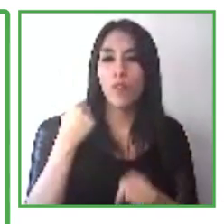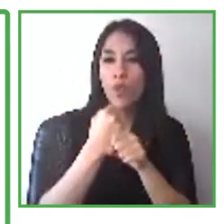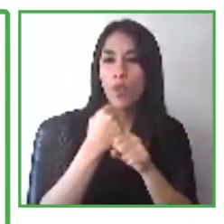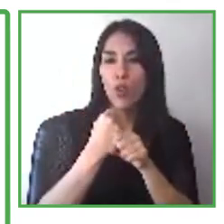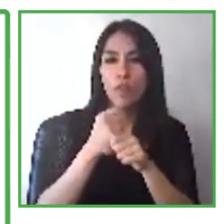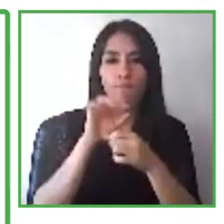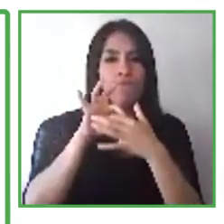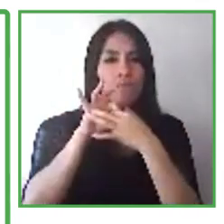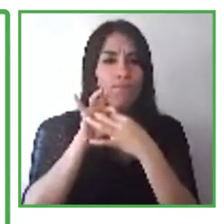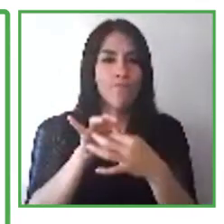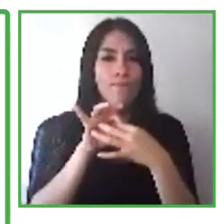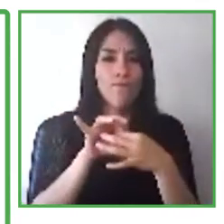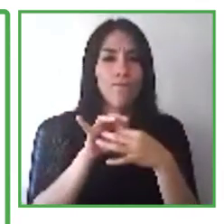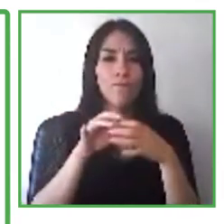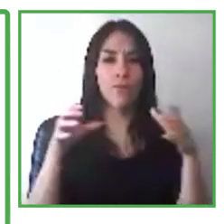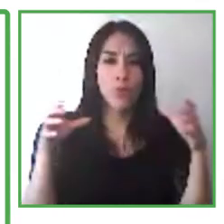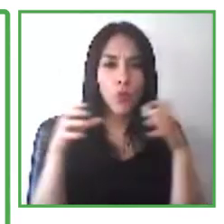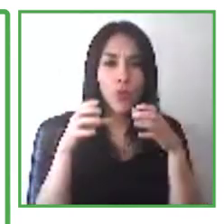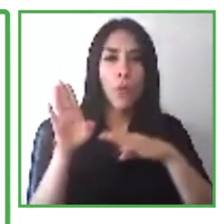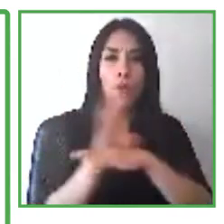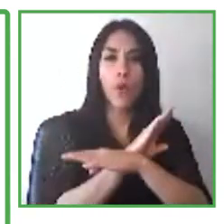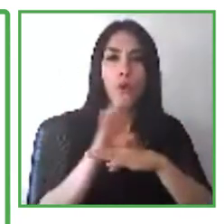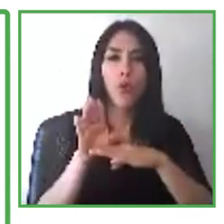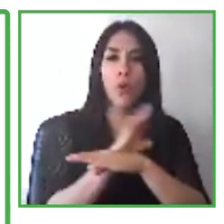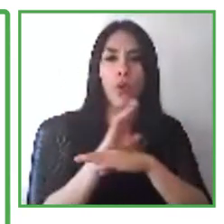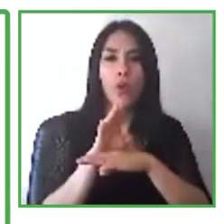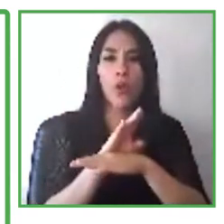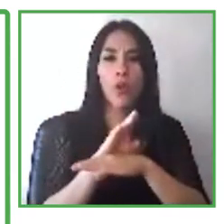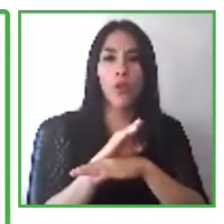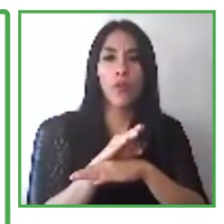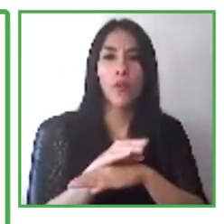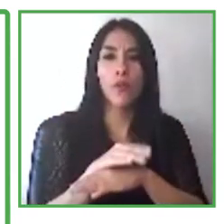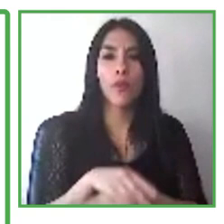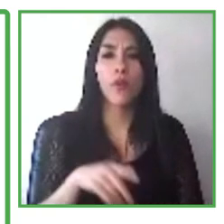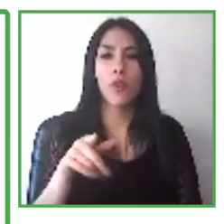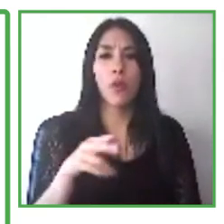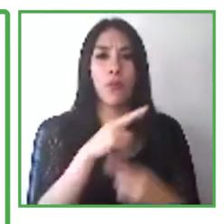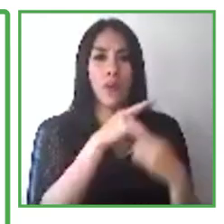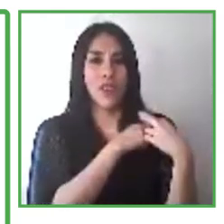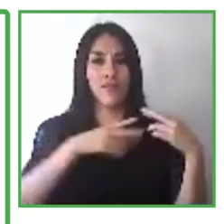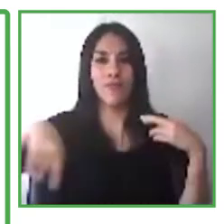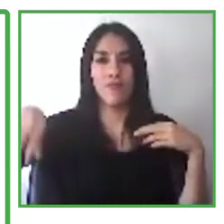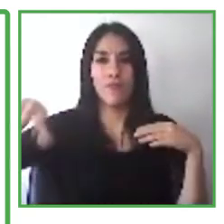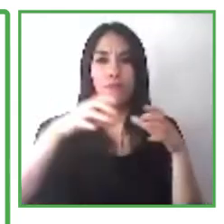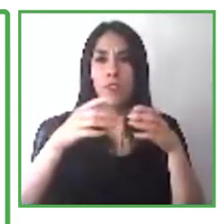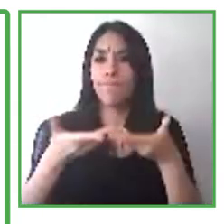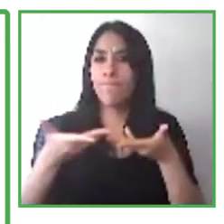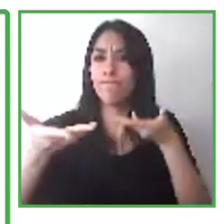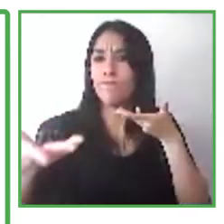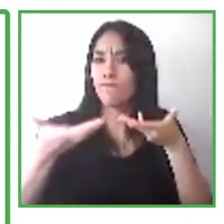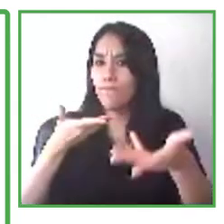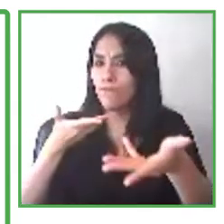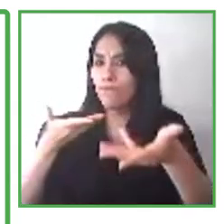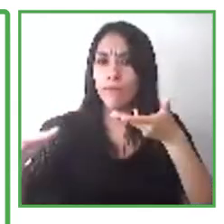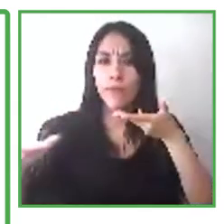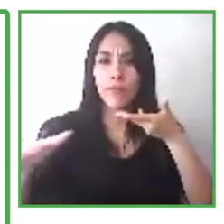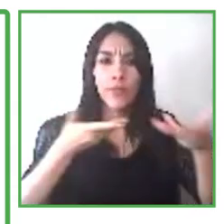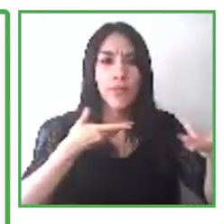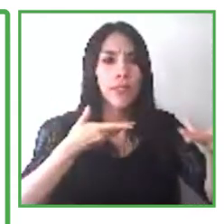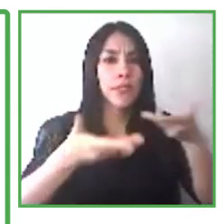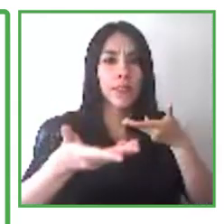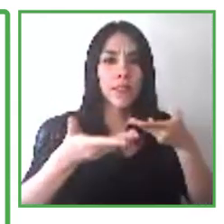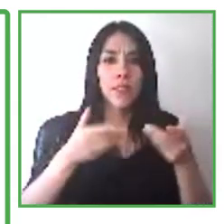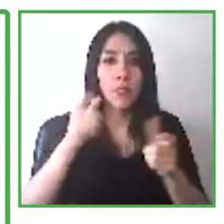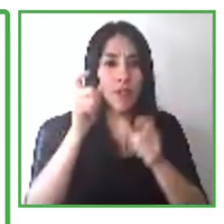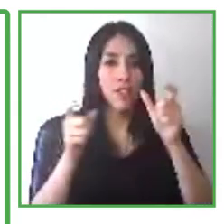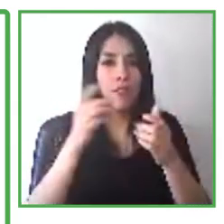that can open their doors to our participants, both to develop training and skills that are relevant to the local context and